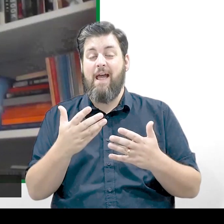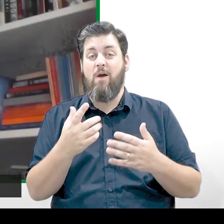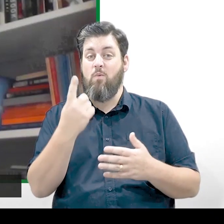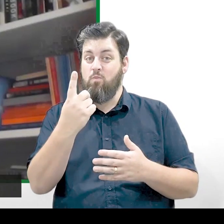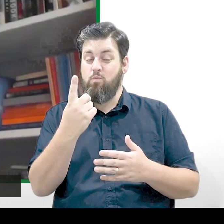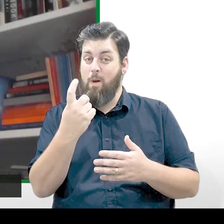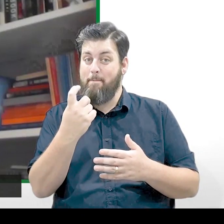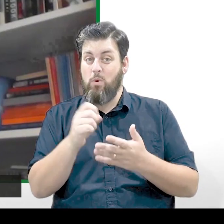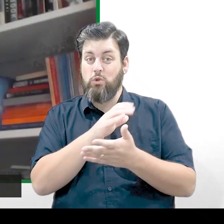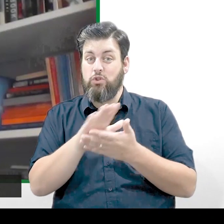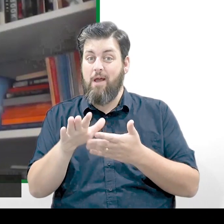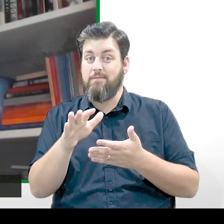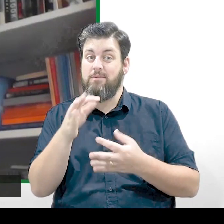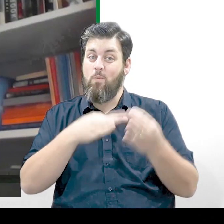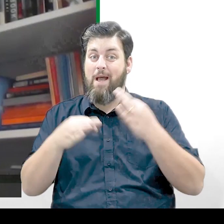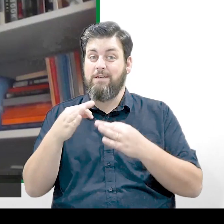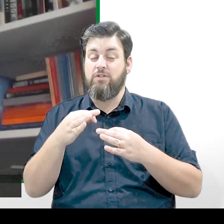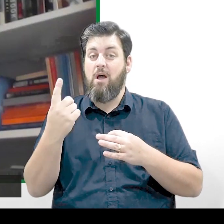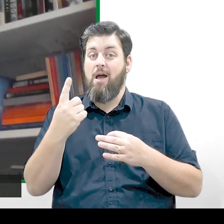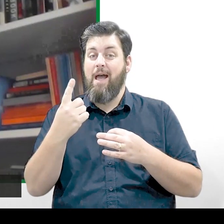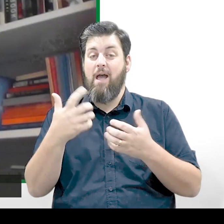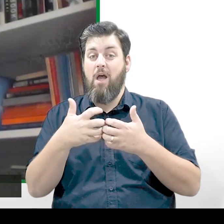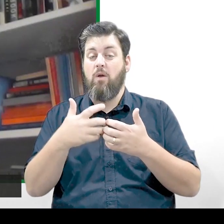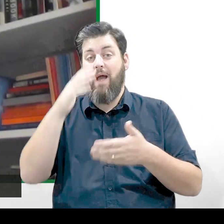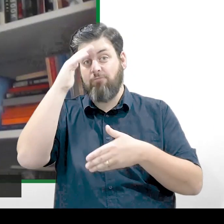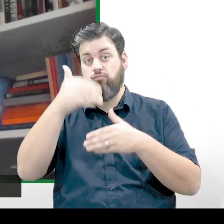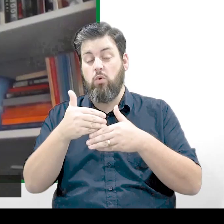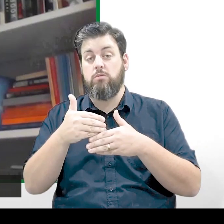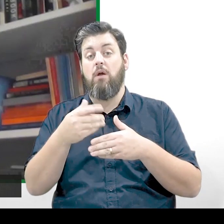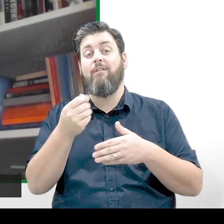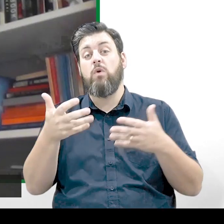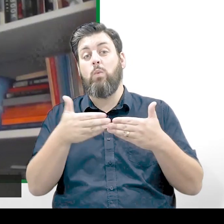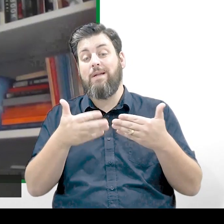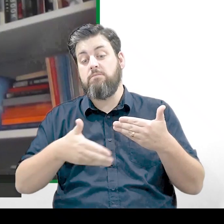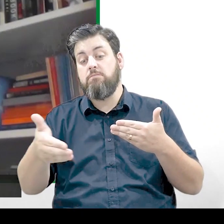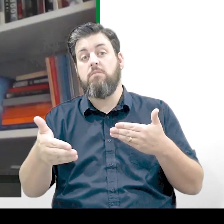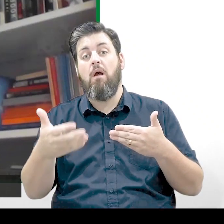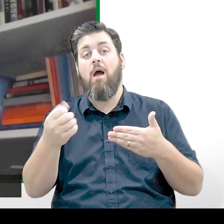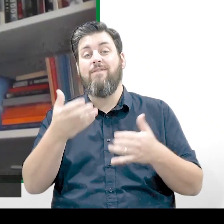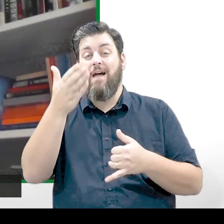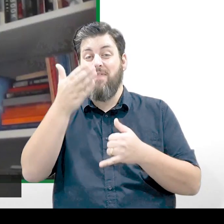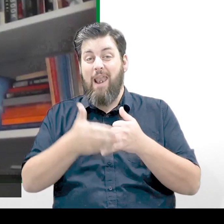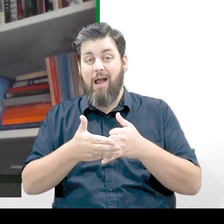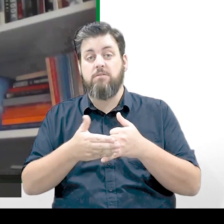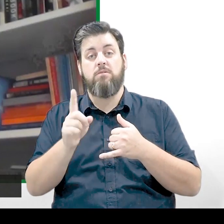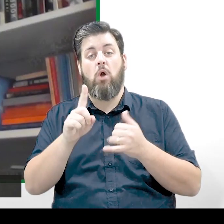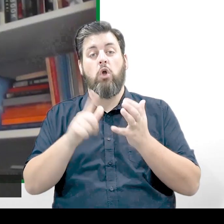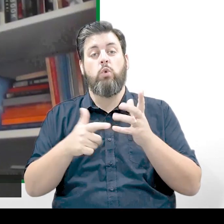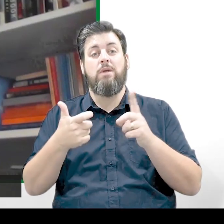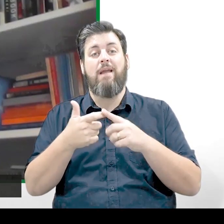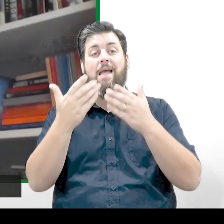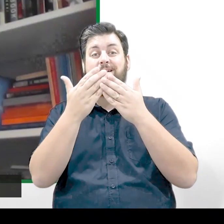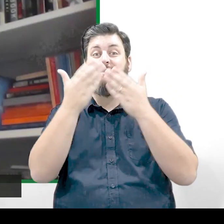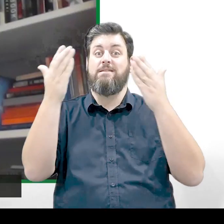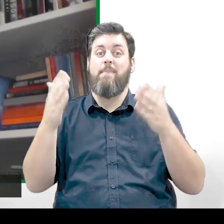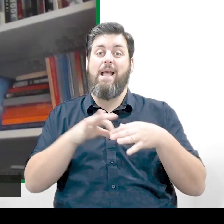astronauts. In a couple of weeks time, there's the last UK space agency Tim Talks space event. So if you've